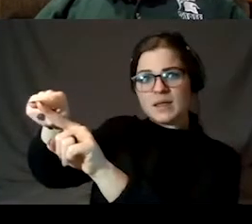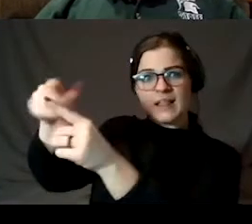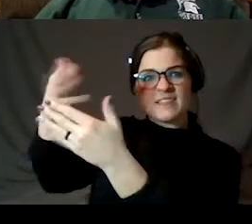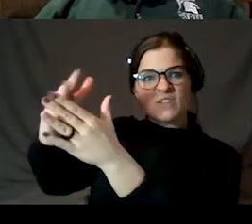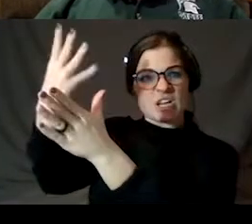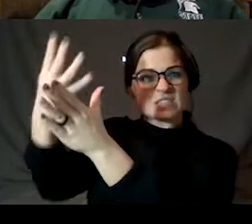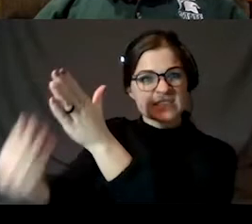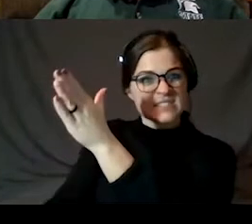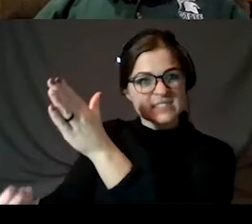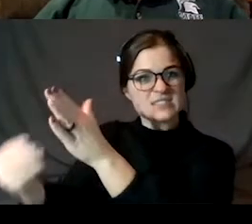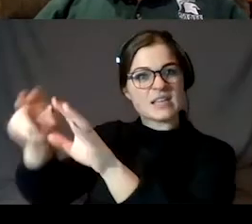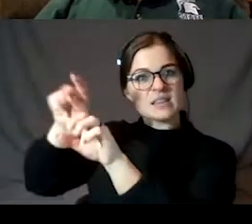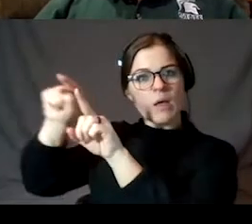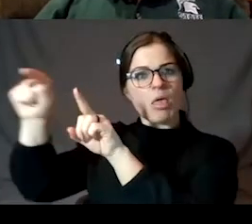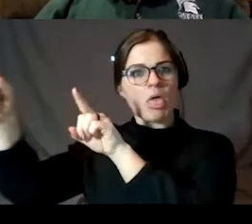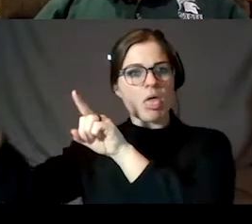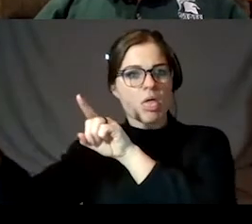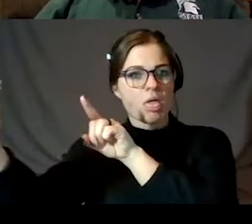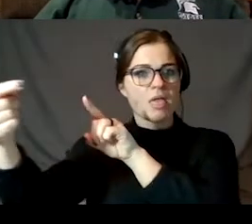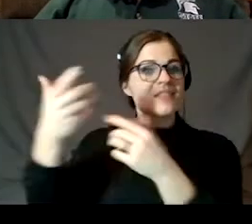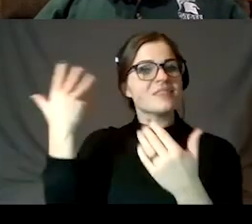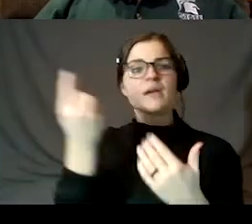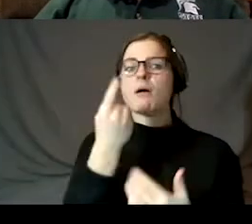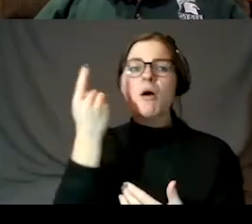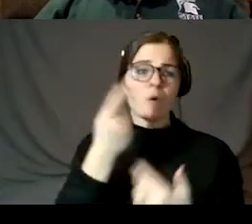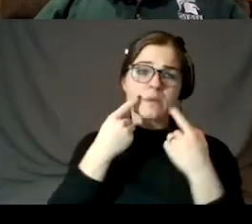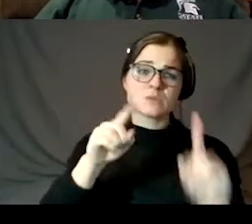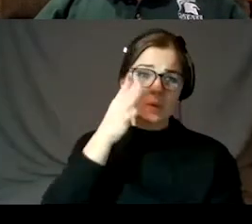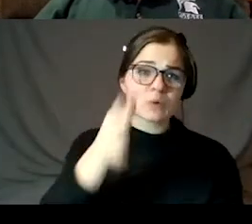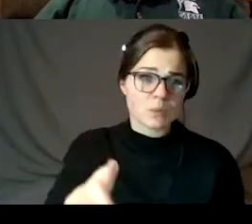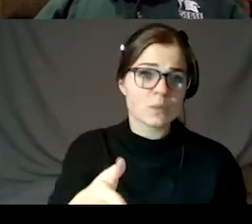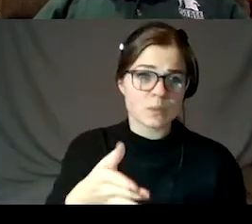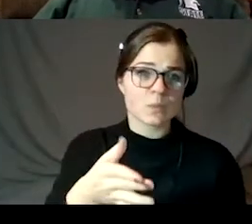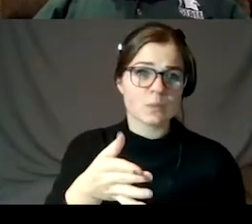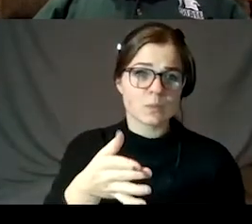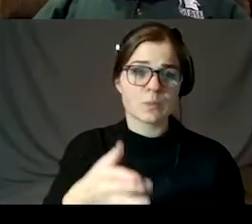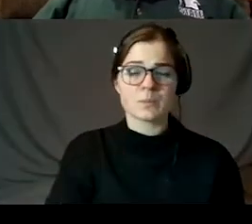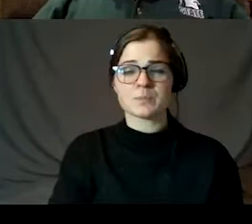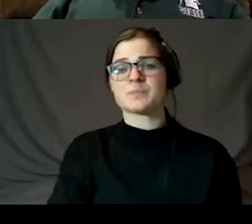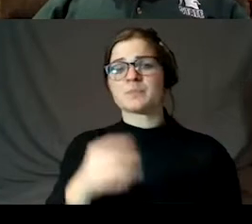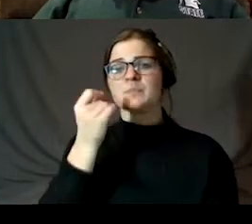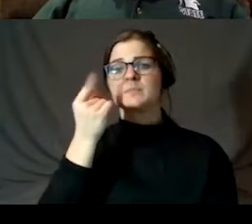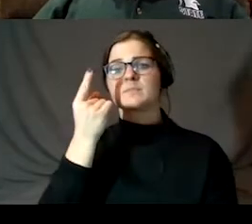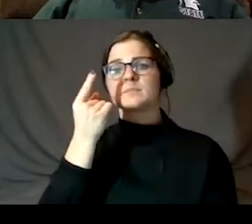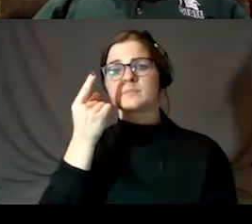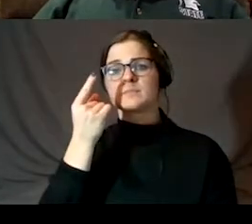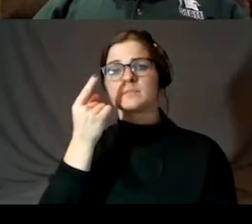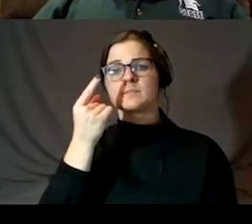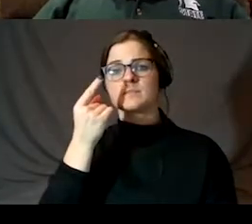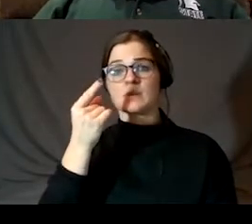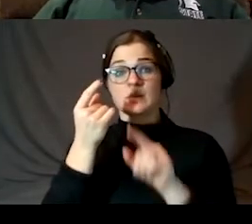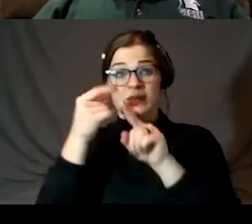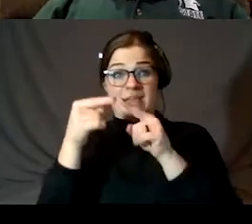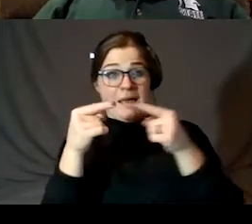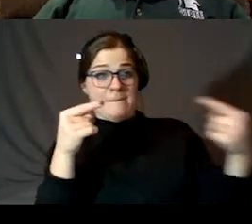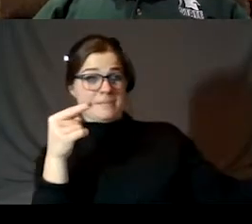always work, and that's a way to keep yourself handy in the sky. But pointing the other